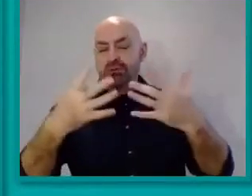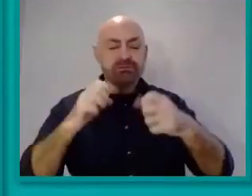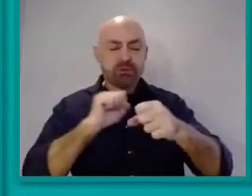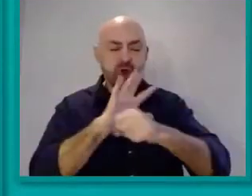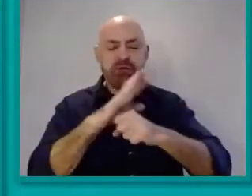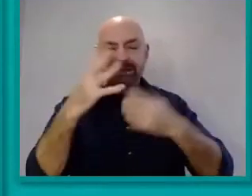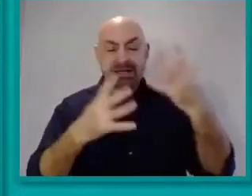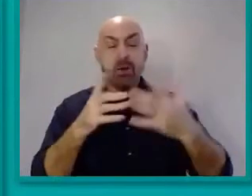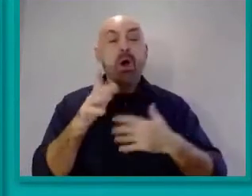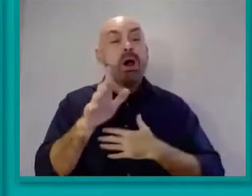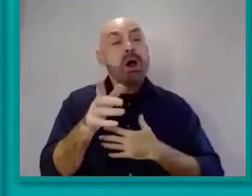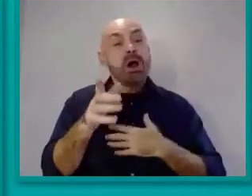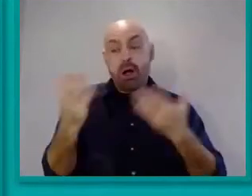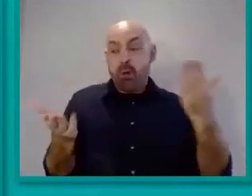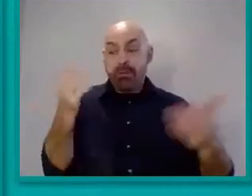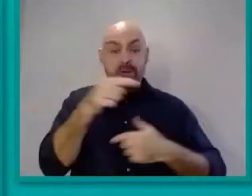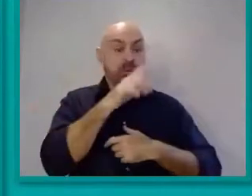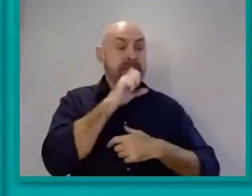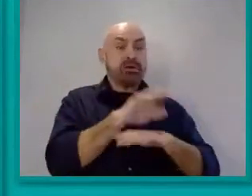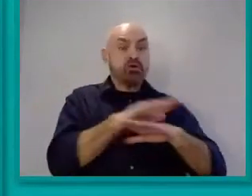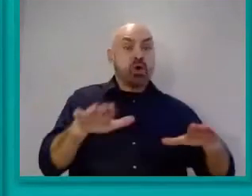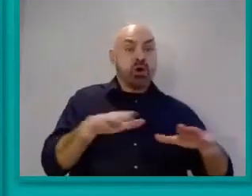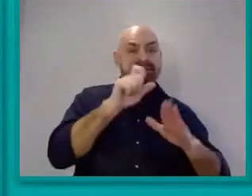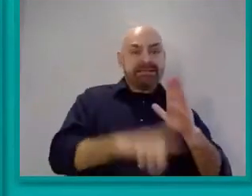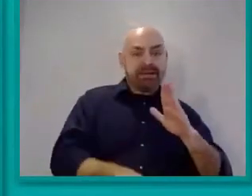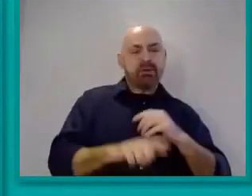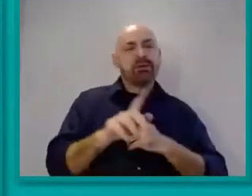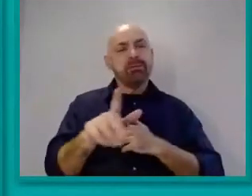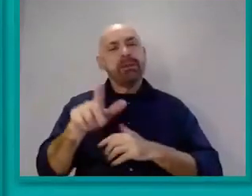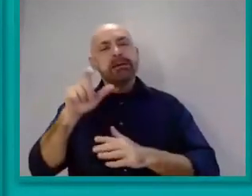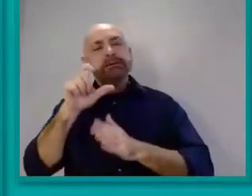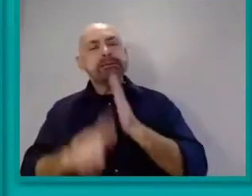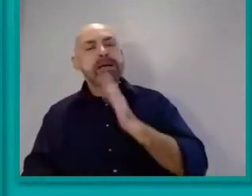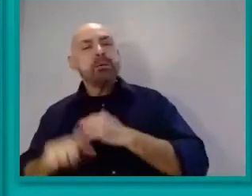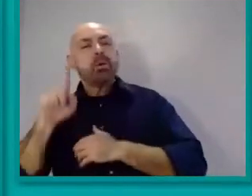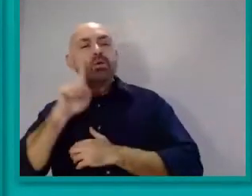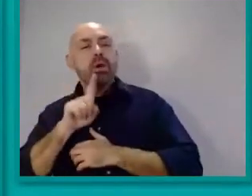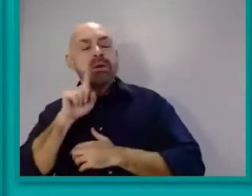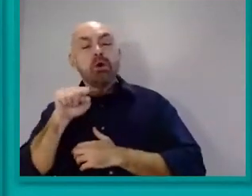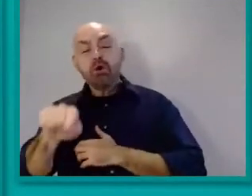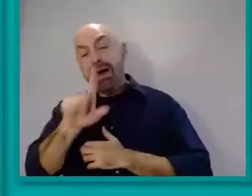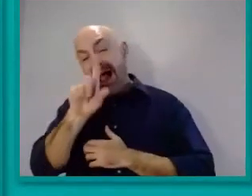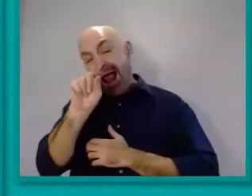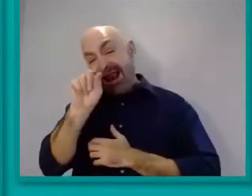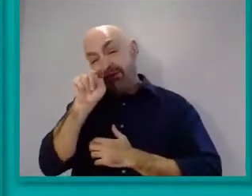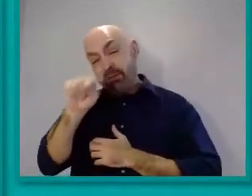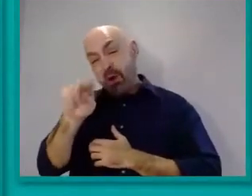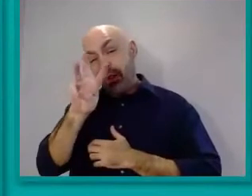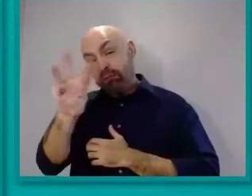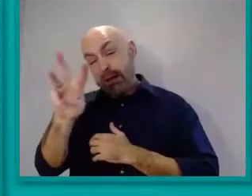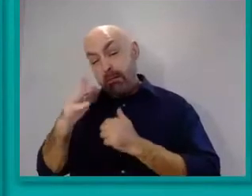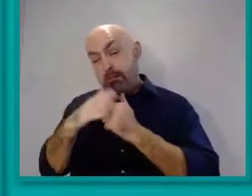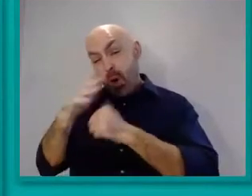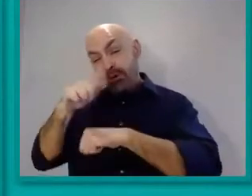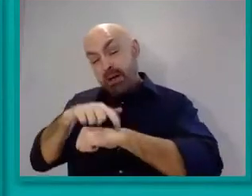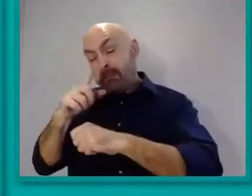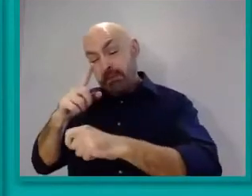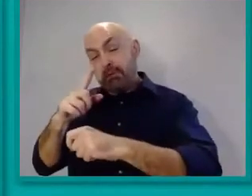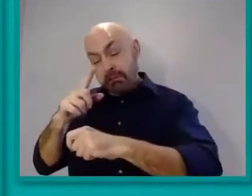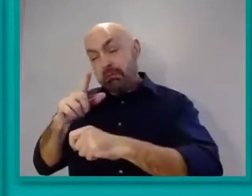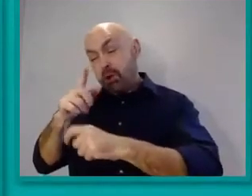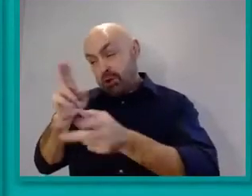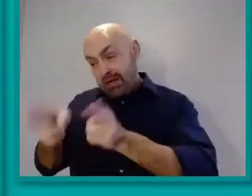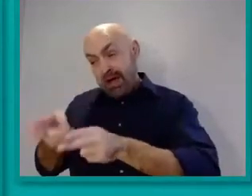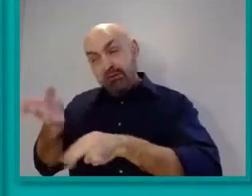not disabled. If you are a disabled woman, you are 11.3 times more likely to die from COVID-19